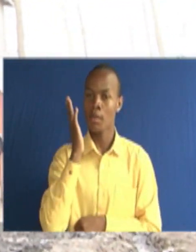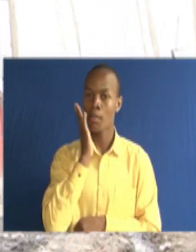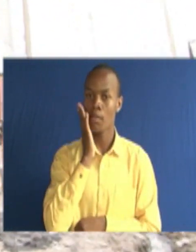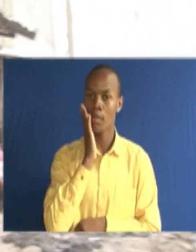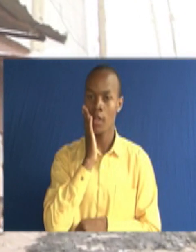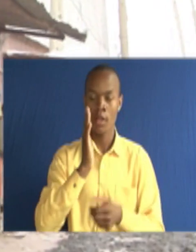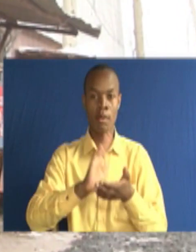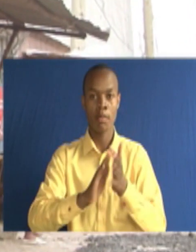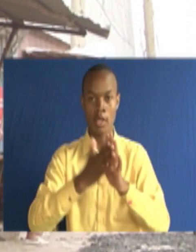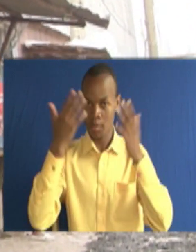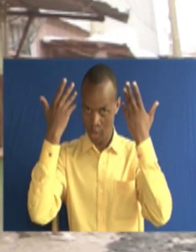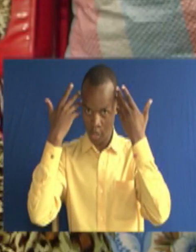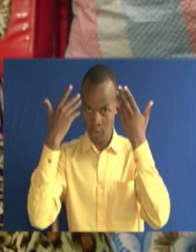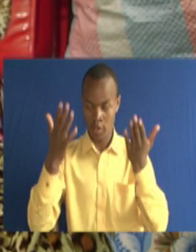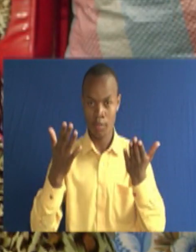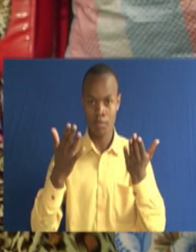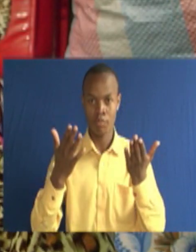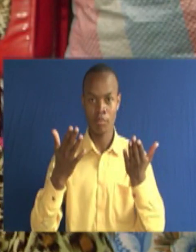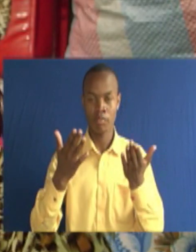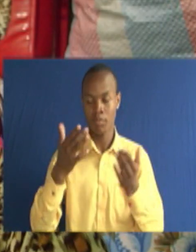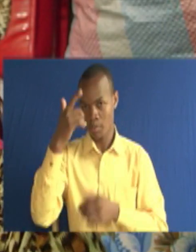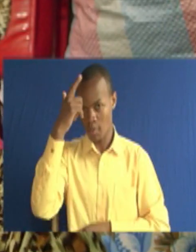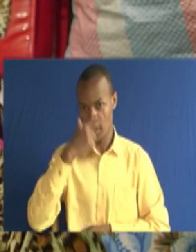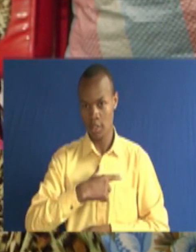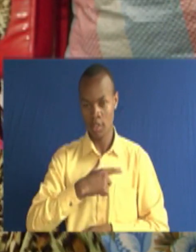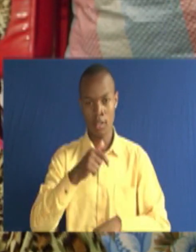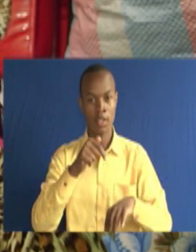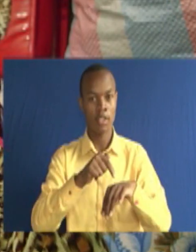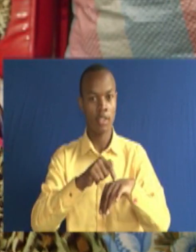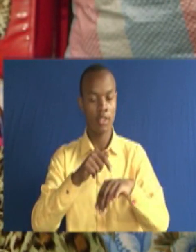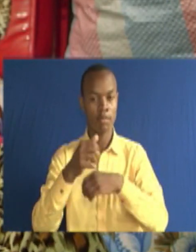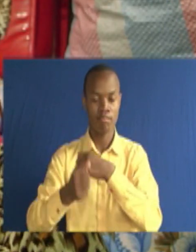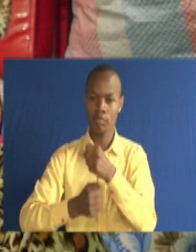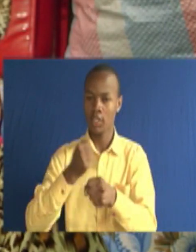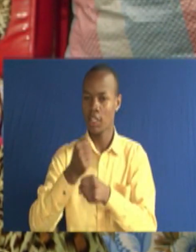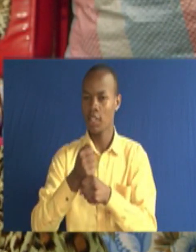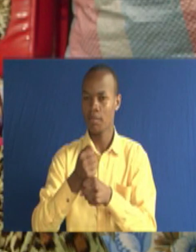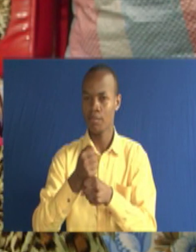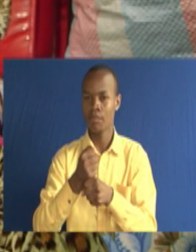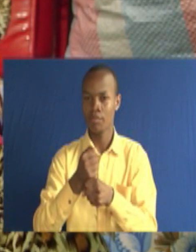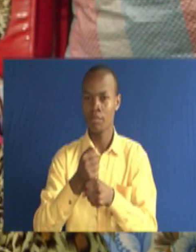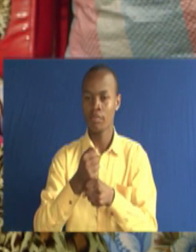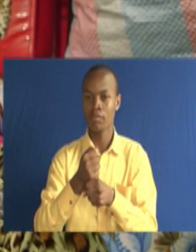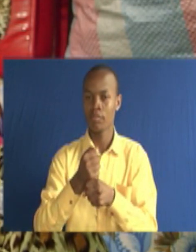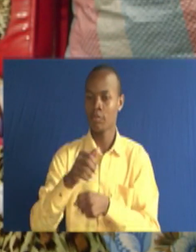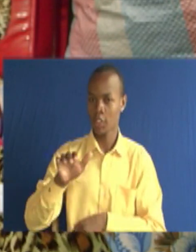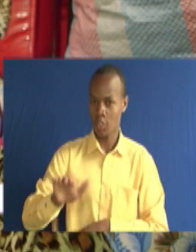her daughter was not in a position to see nilipofikia katika umri wakujielewa